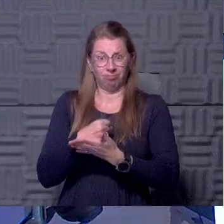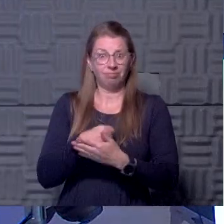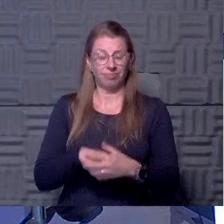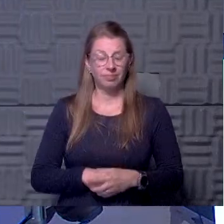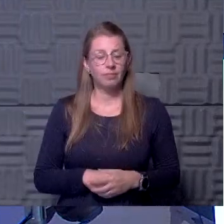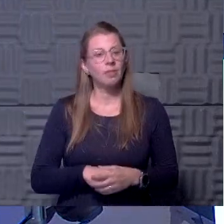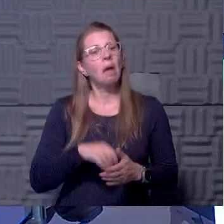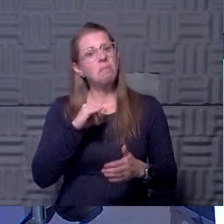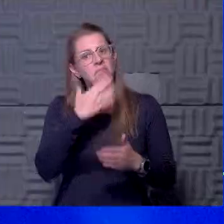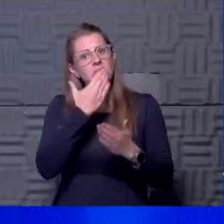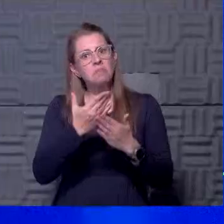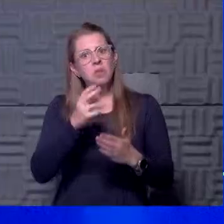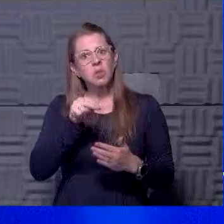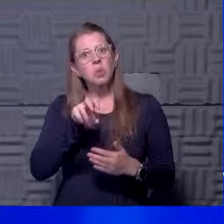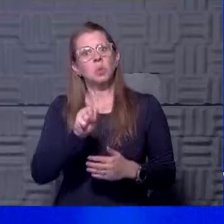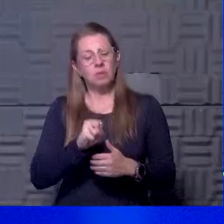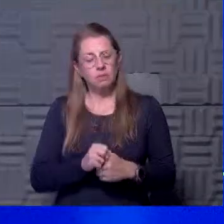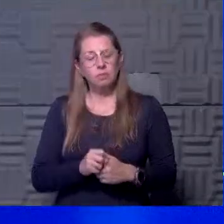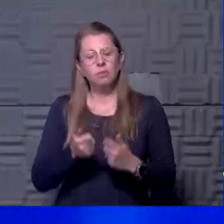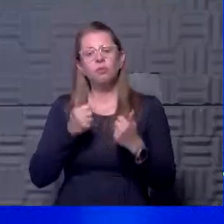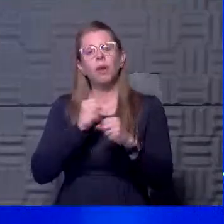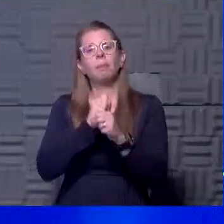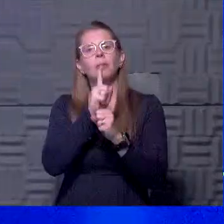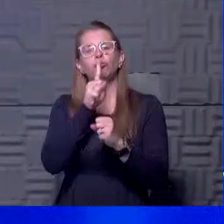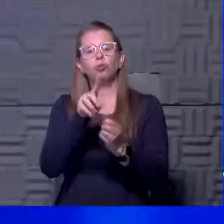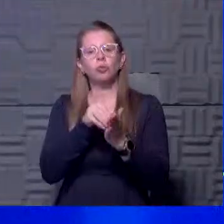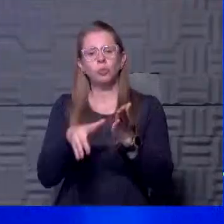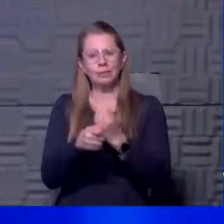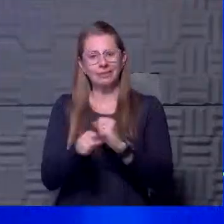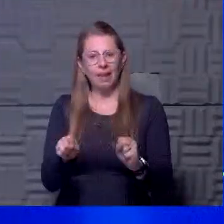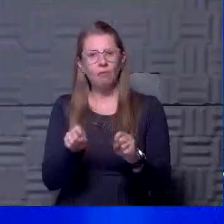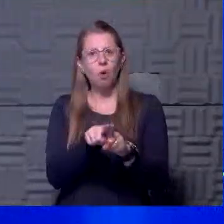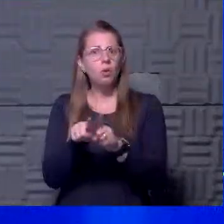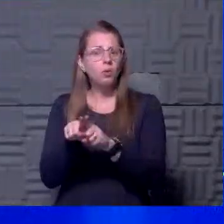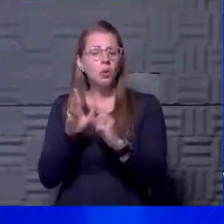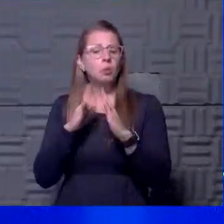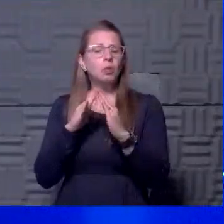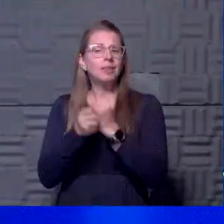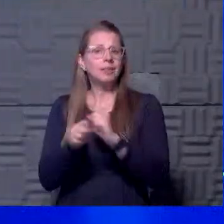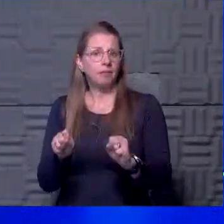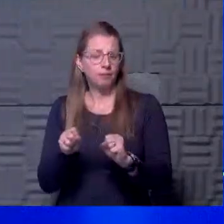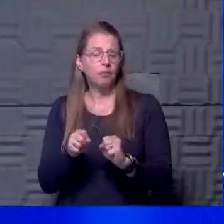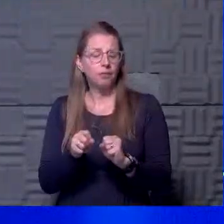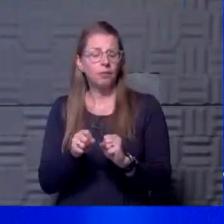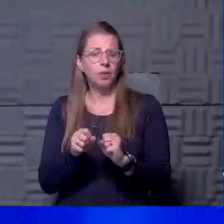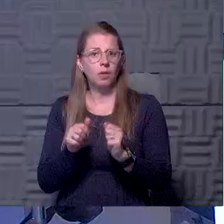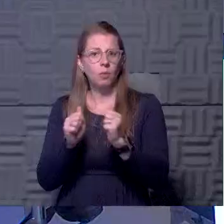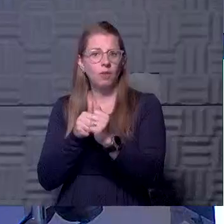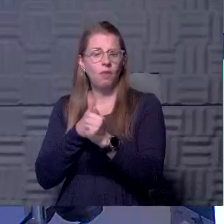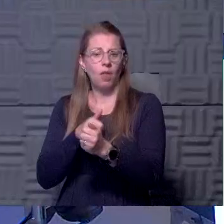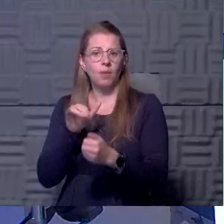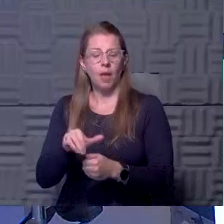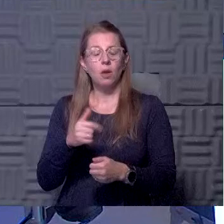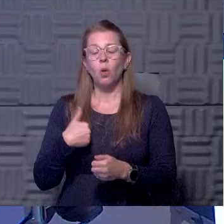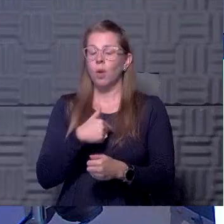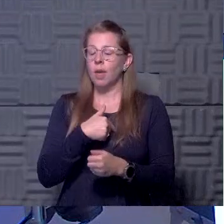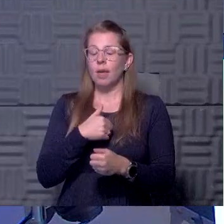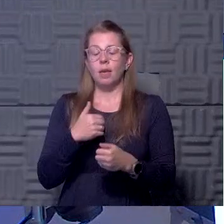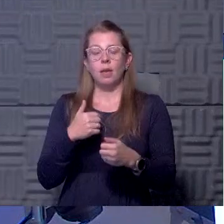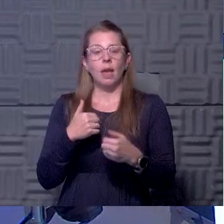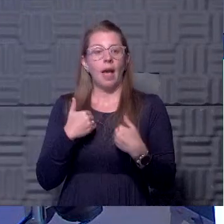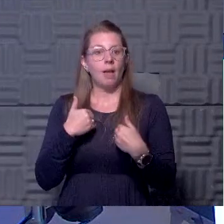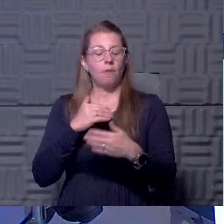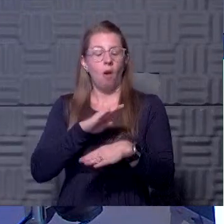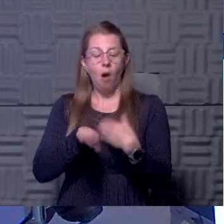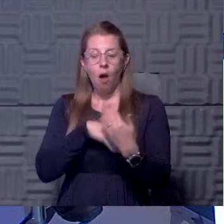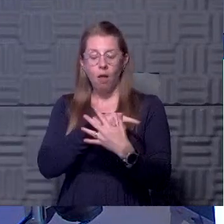And, and so we really, we're, we're trying to make sure these students stay safe, keep the community safe by doing that. And we do have all those partners meeting daily. I mean,